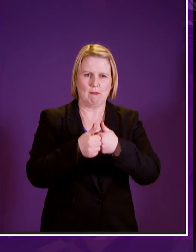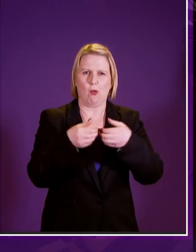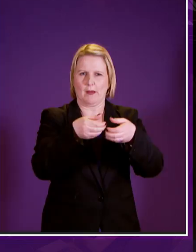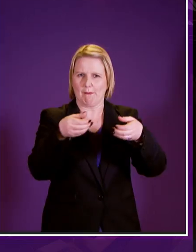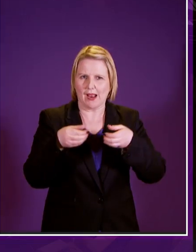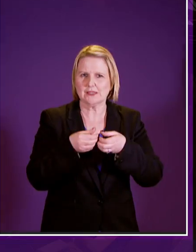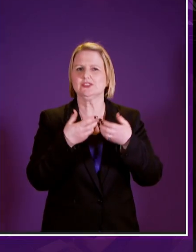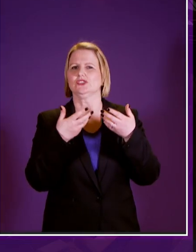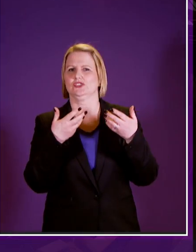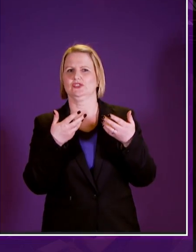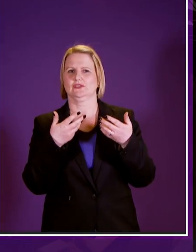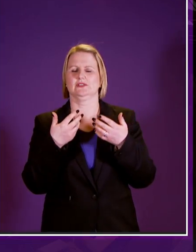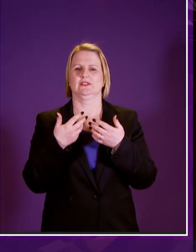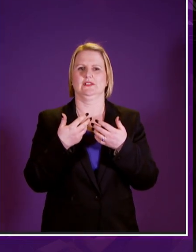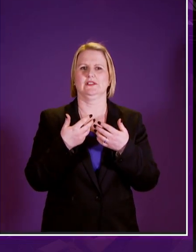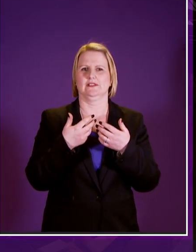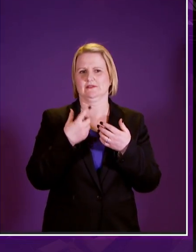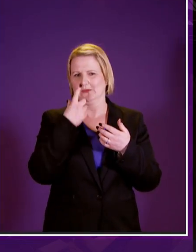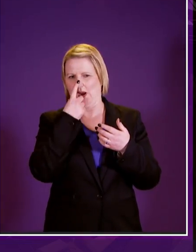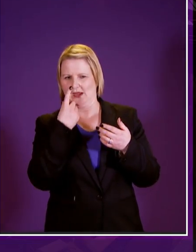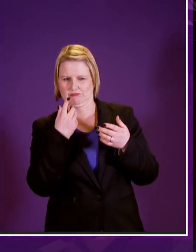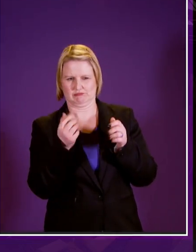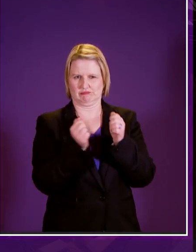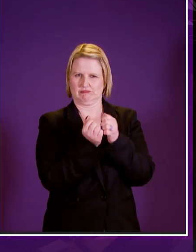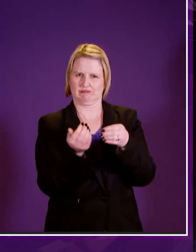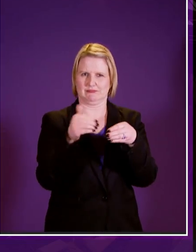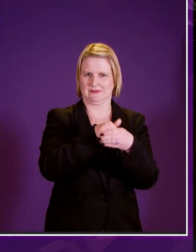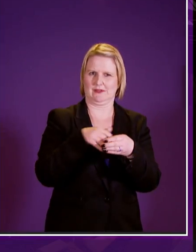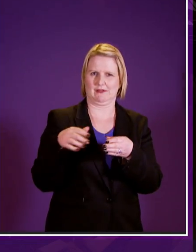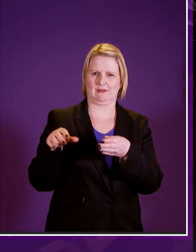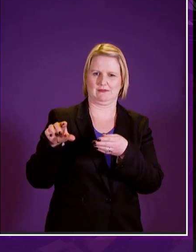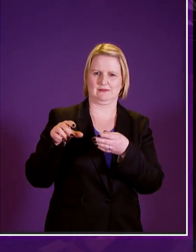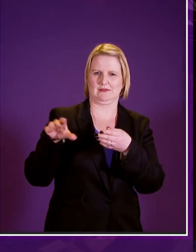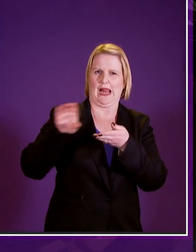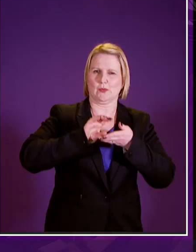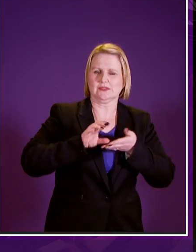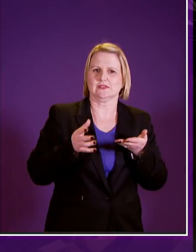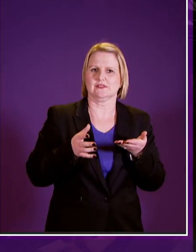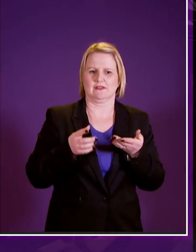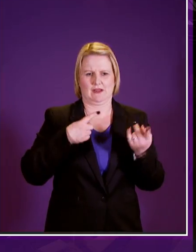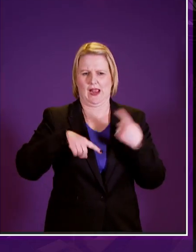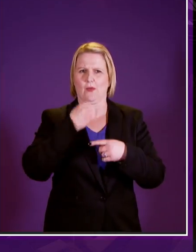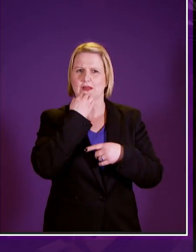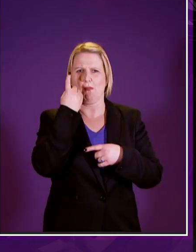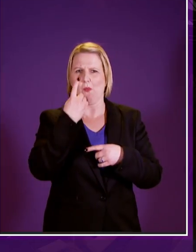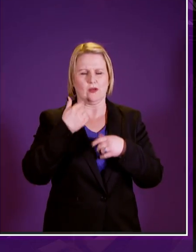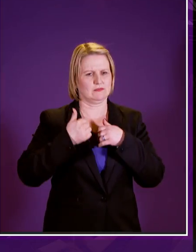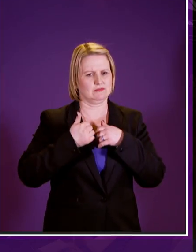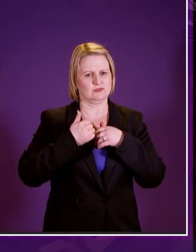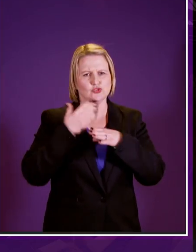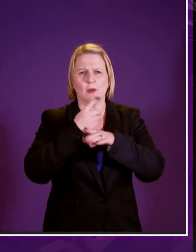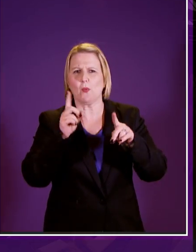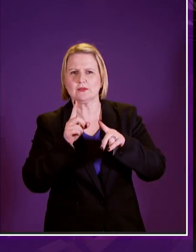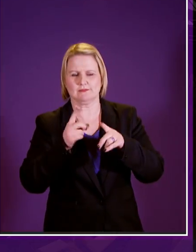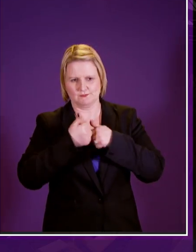that is passported to the allowance and i think our biggest job will be to support and scrutinize the